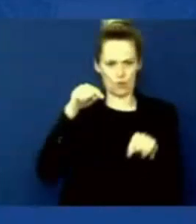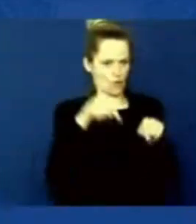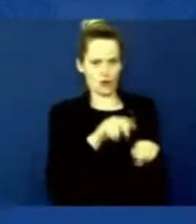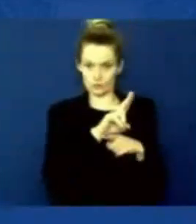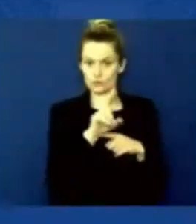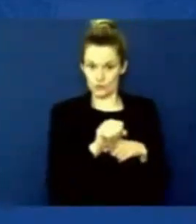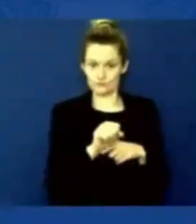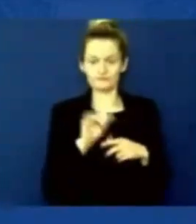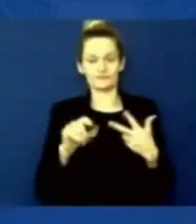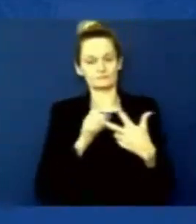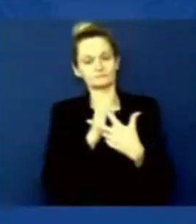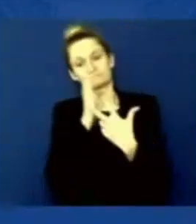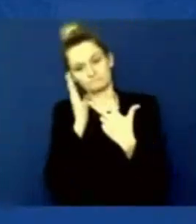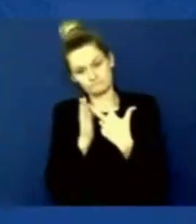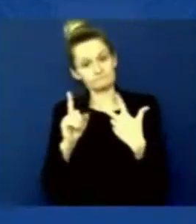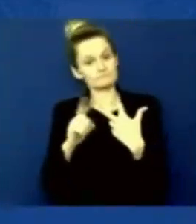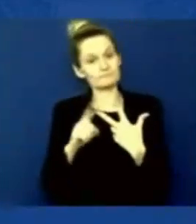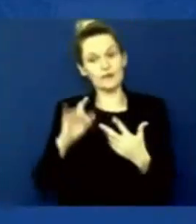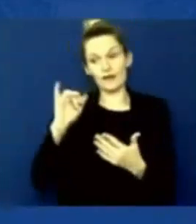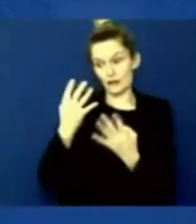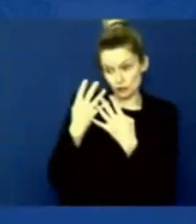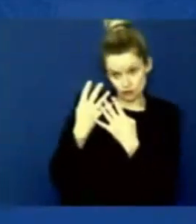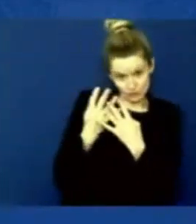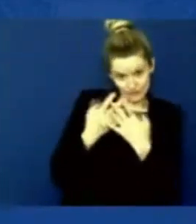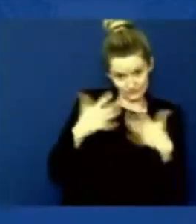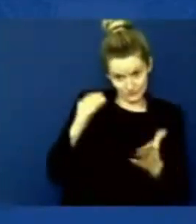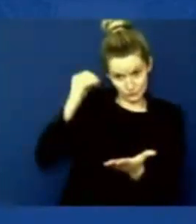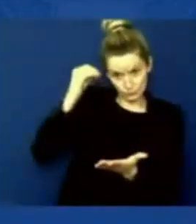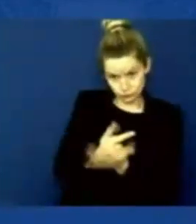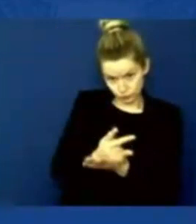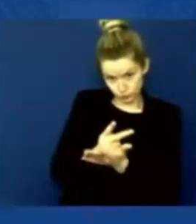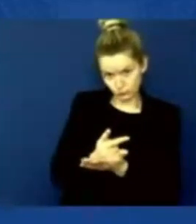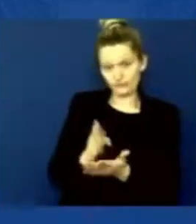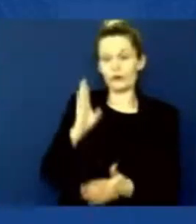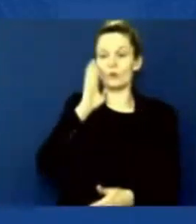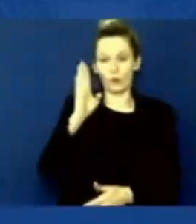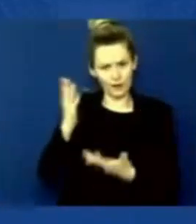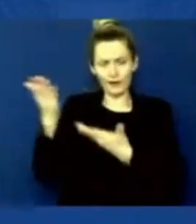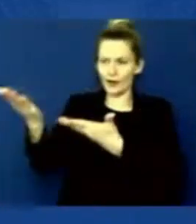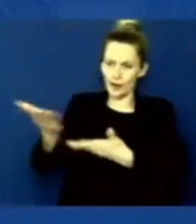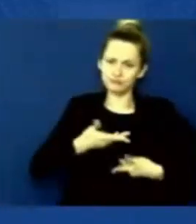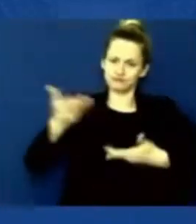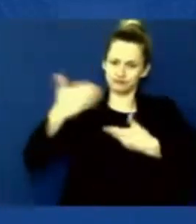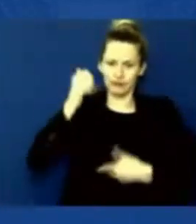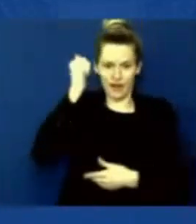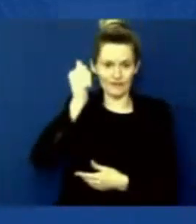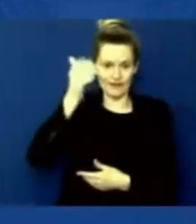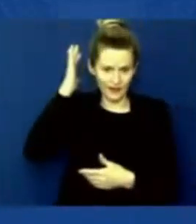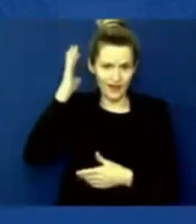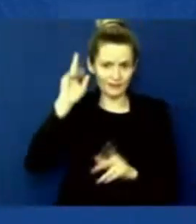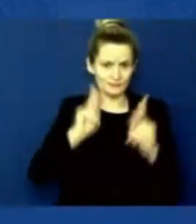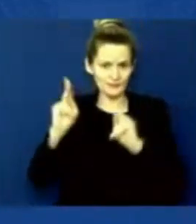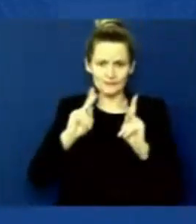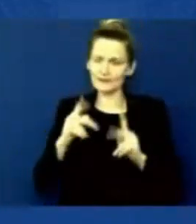we will welcome these Afghans who helped us in the war effort over the last 20 years to their new home in the United States, America. Because